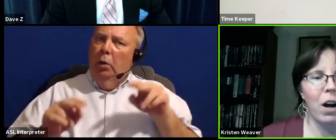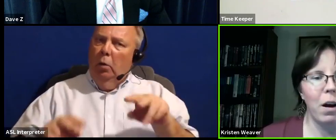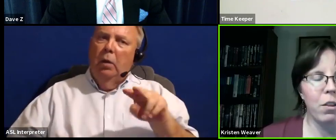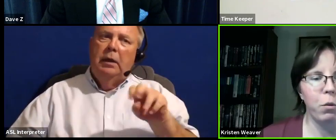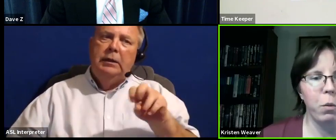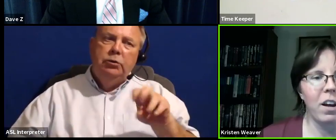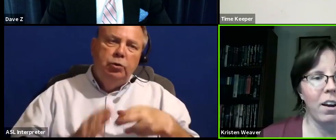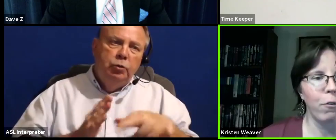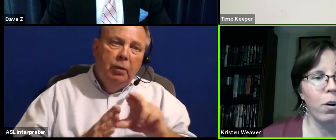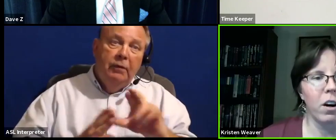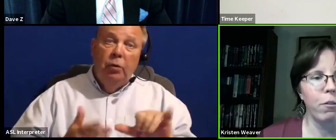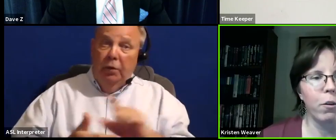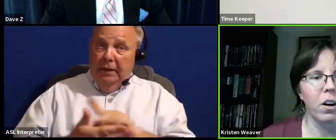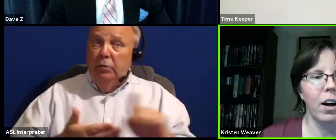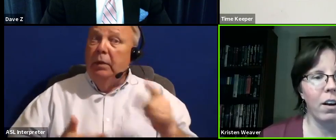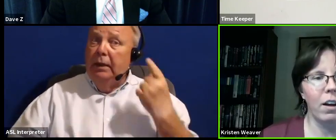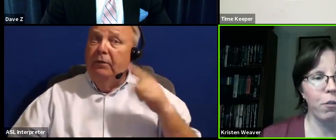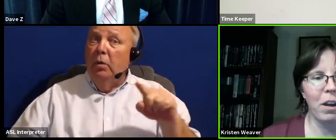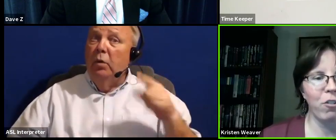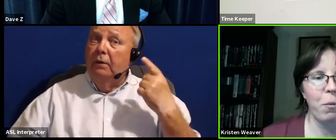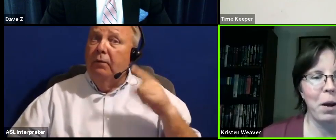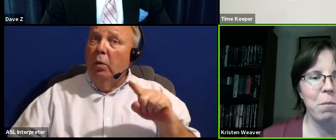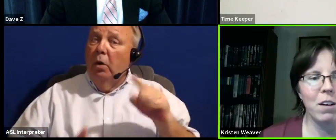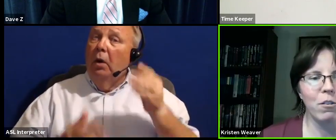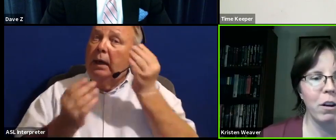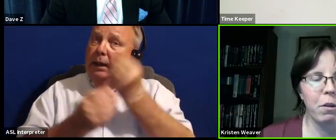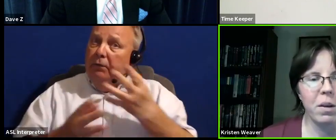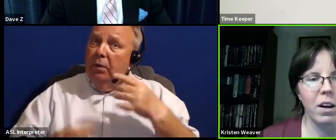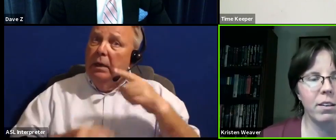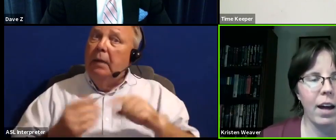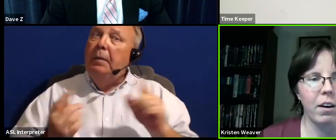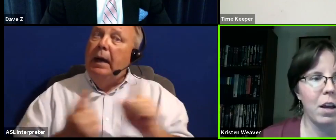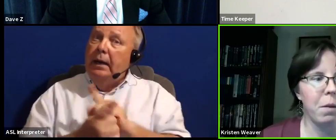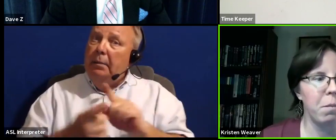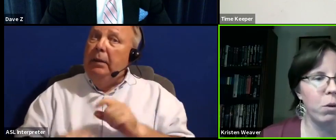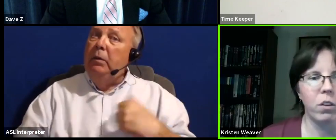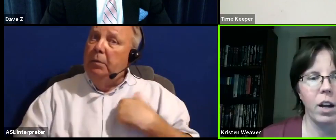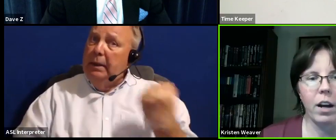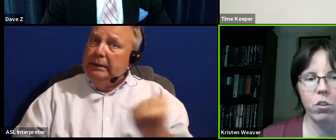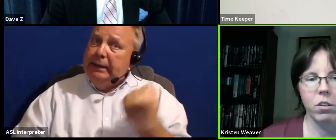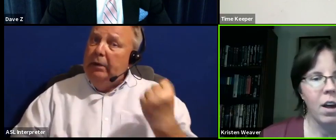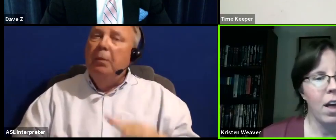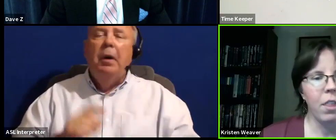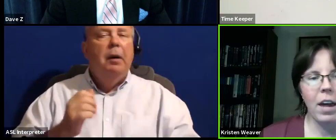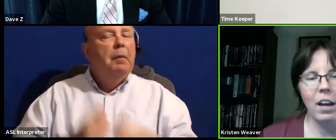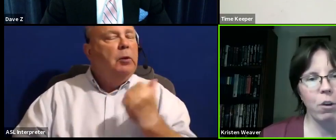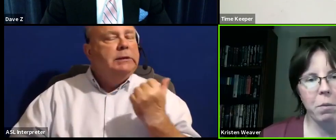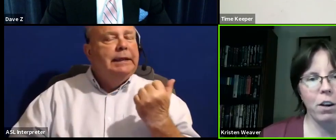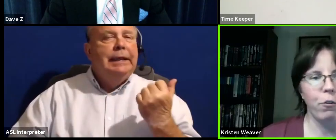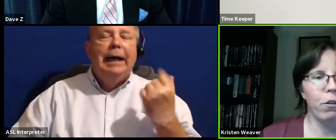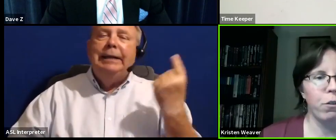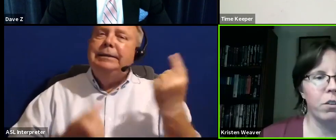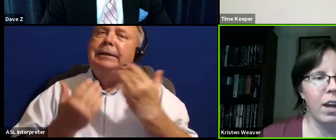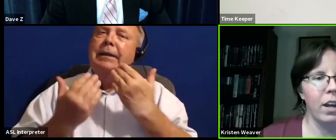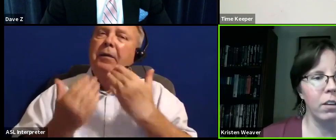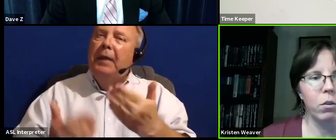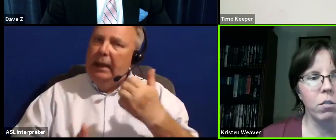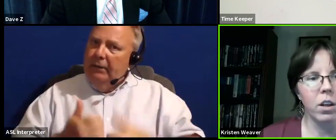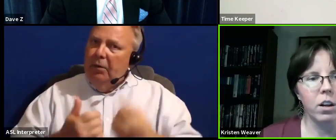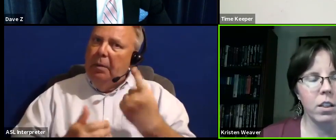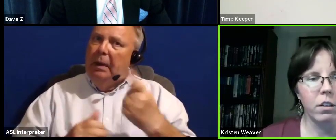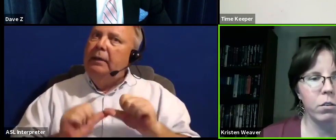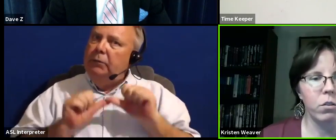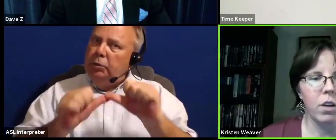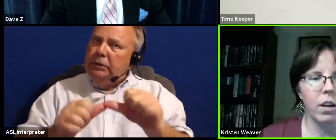review this week for information about a meet and greet with me on Saturday. But mostly I just thank everybody for staying